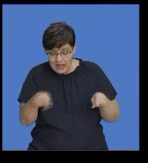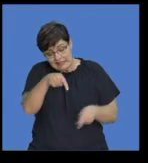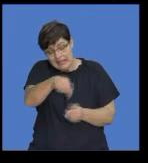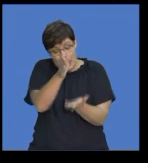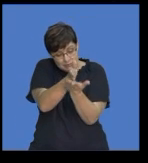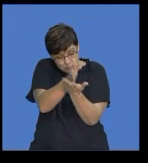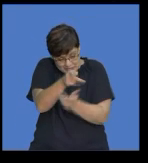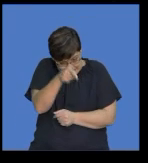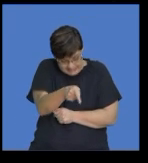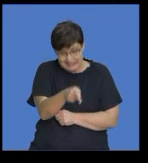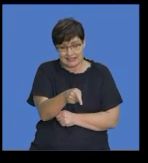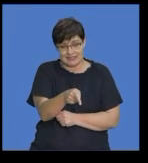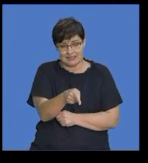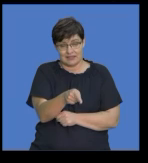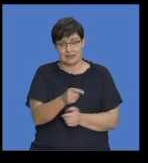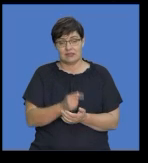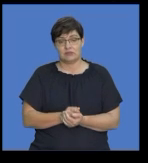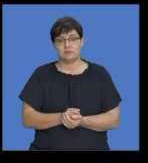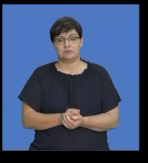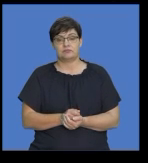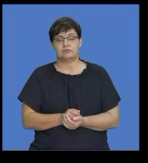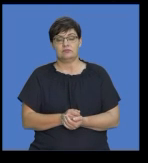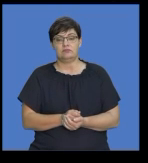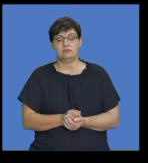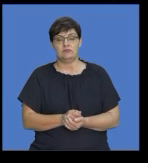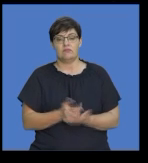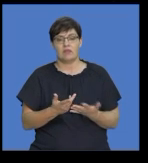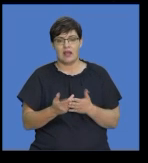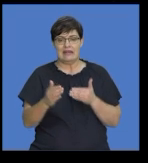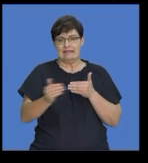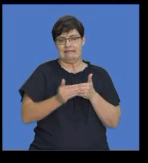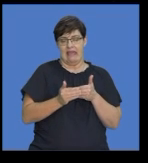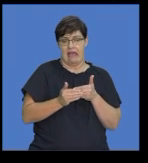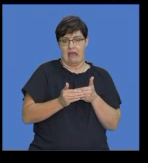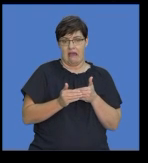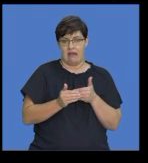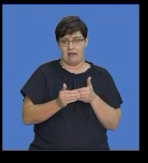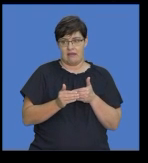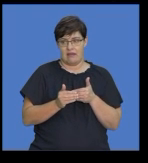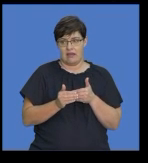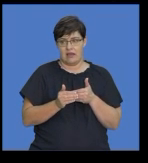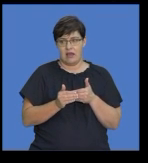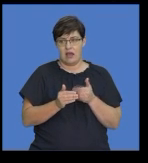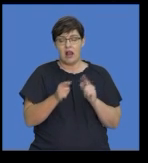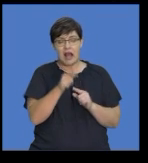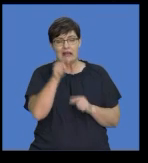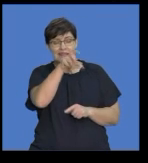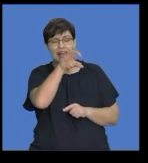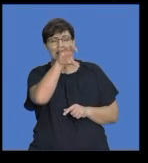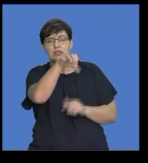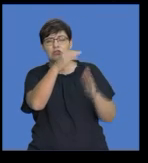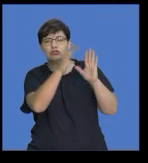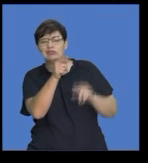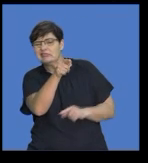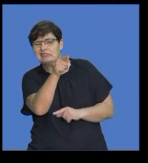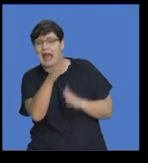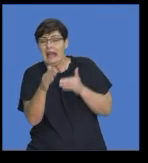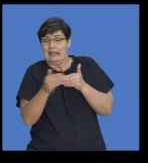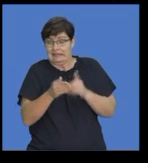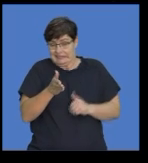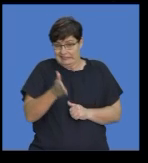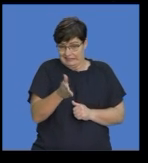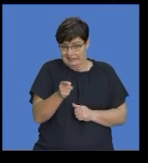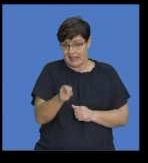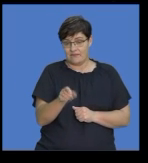and then near is also another nice preposition to use but it doesn't give you a lot of